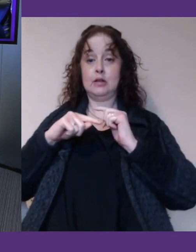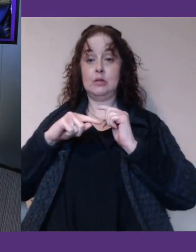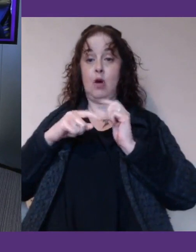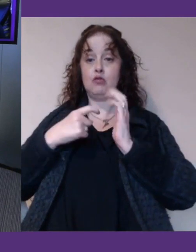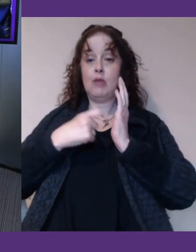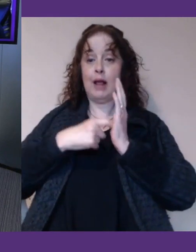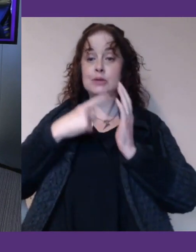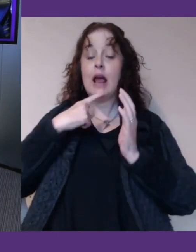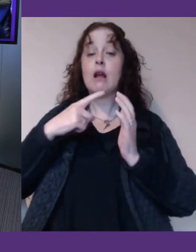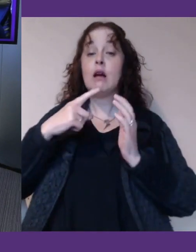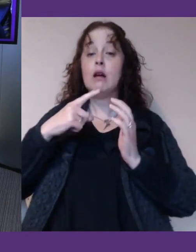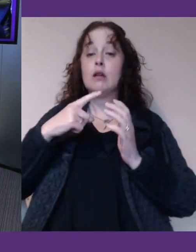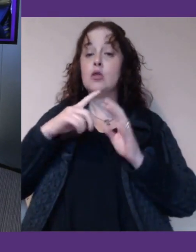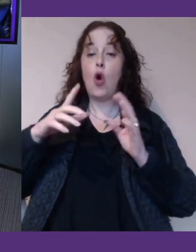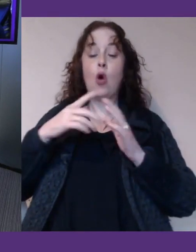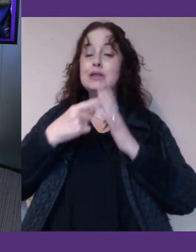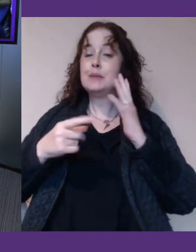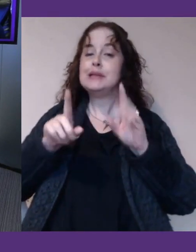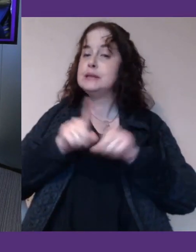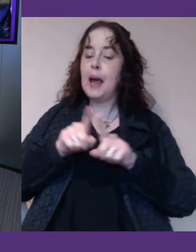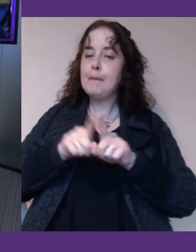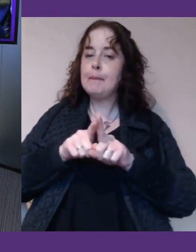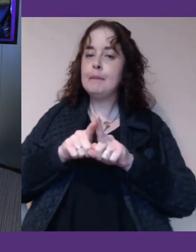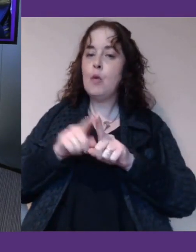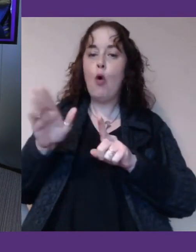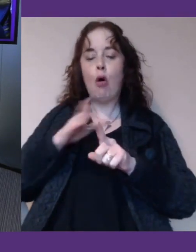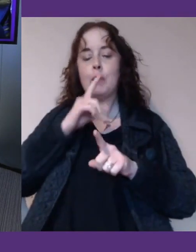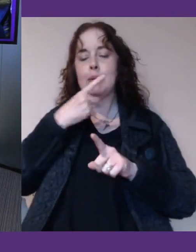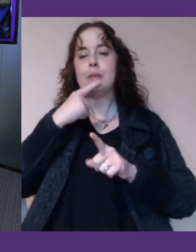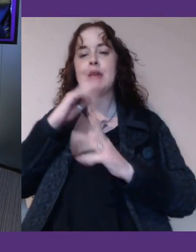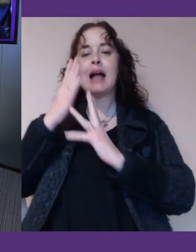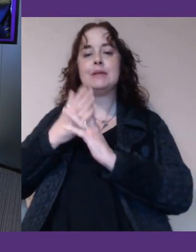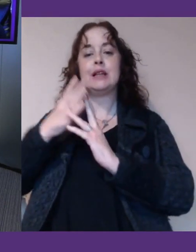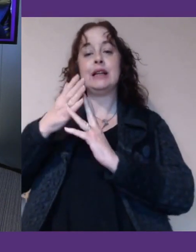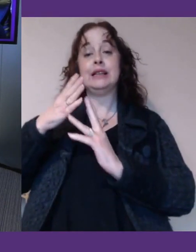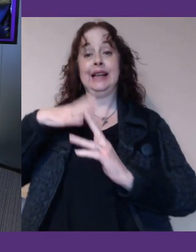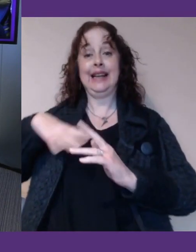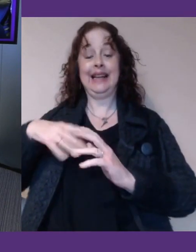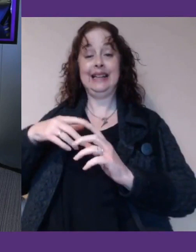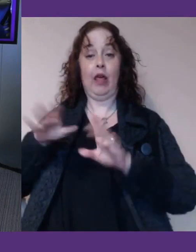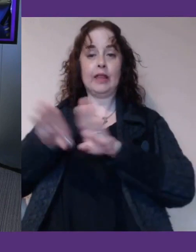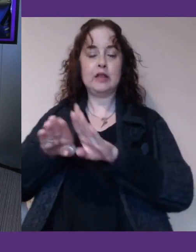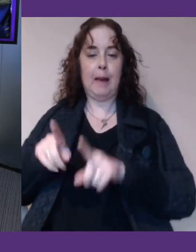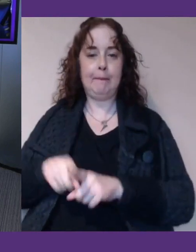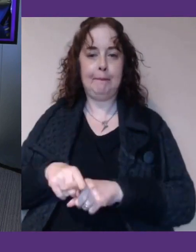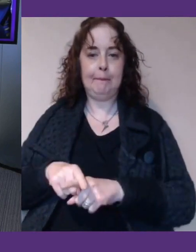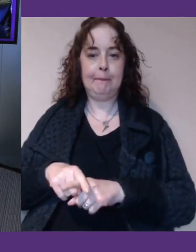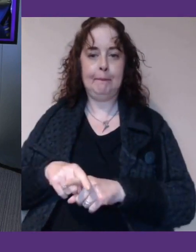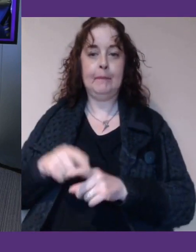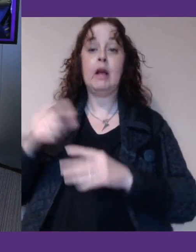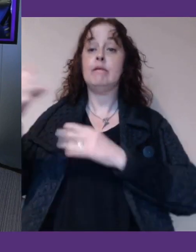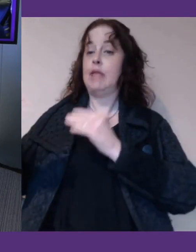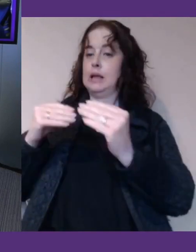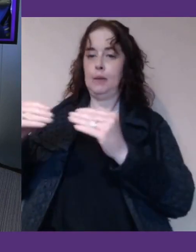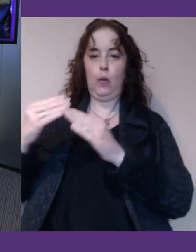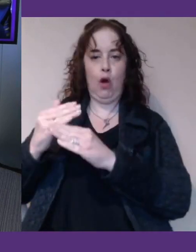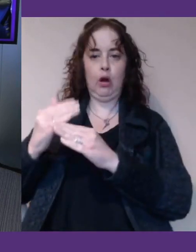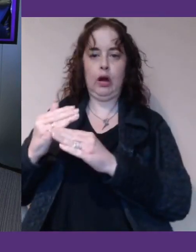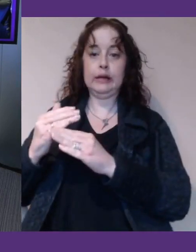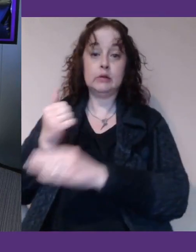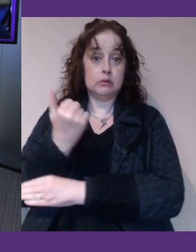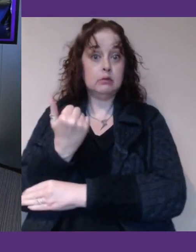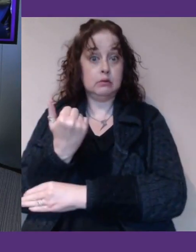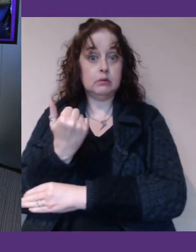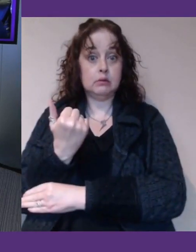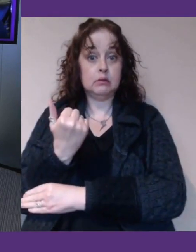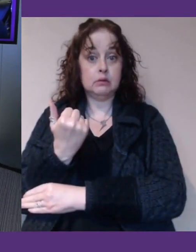and not all people's accessibility needs and demands are the same. So even though flexible working is fantastic, that is not